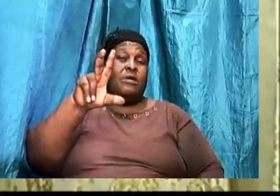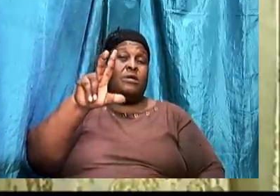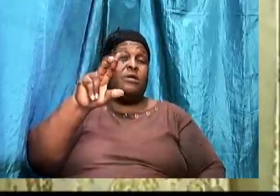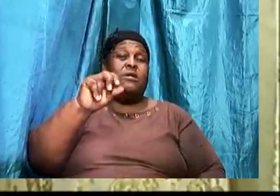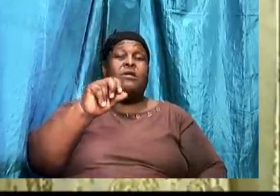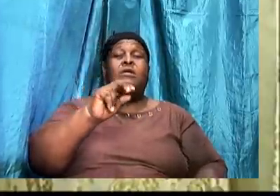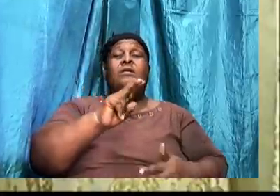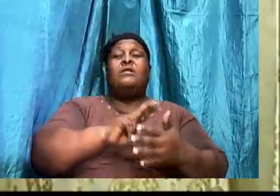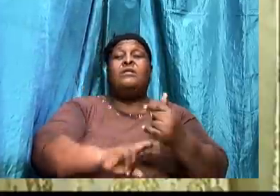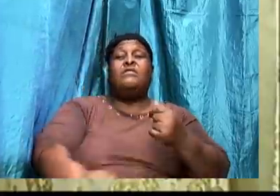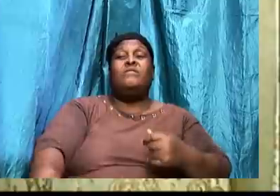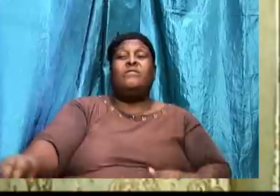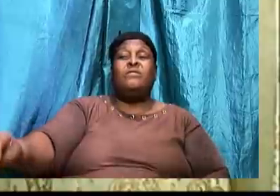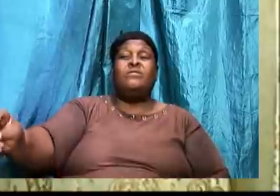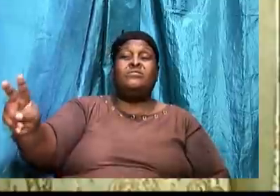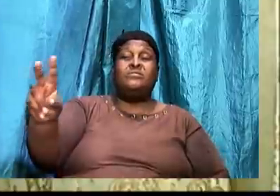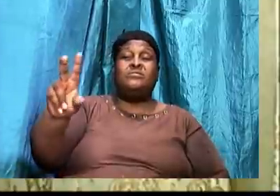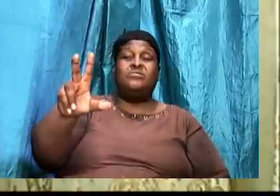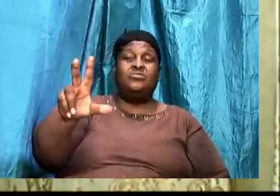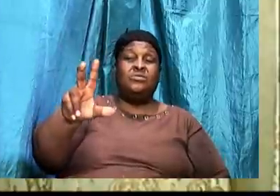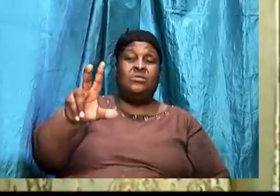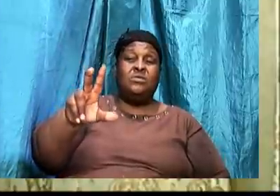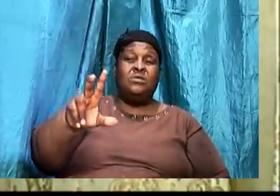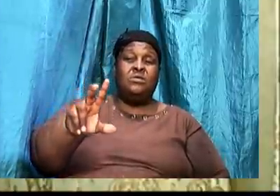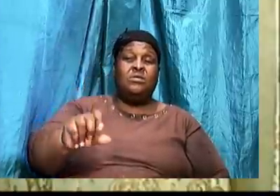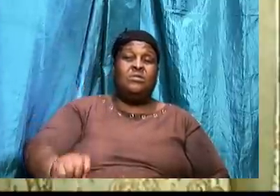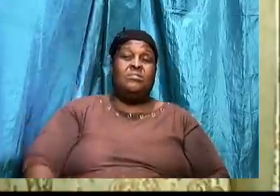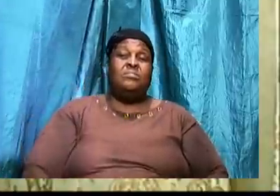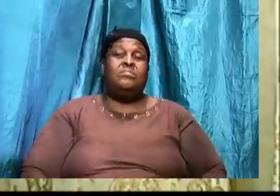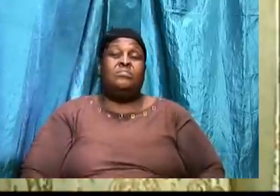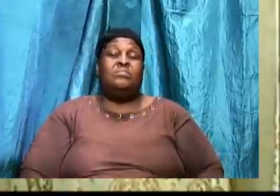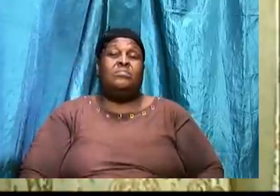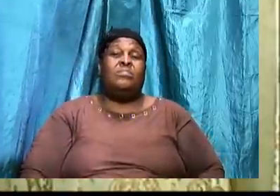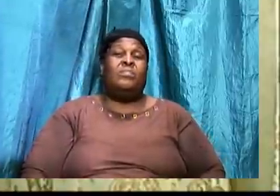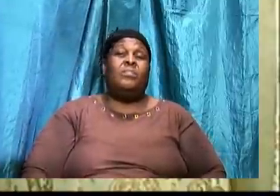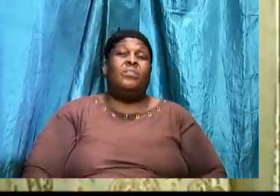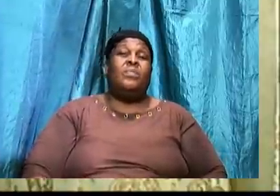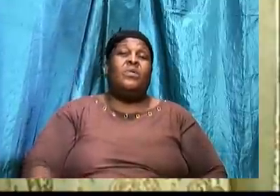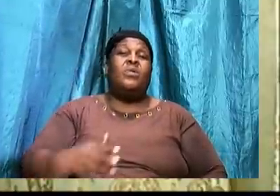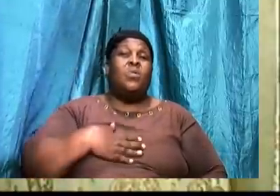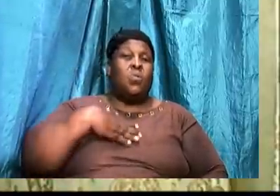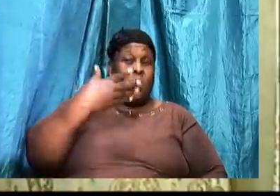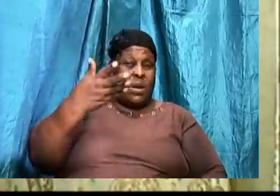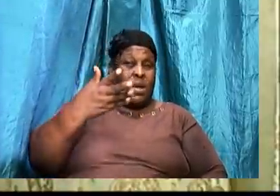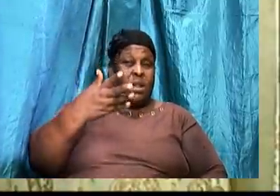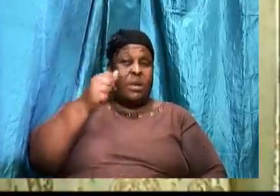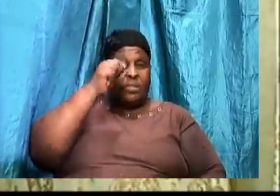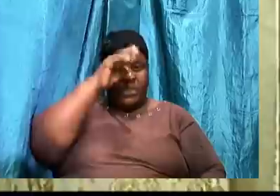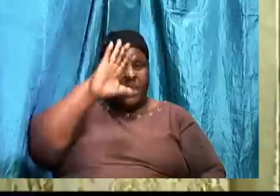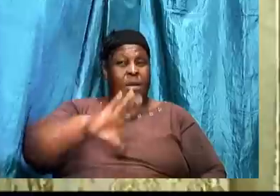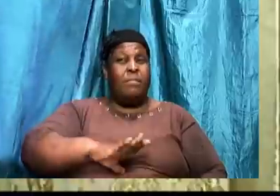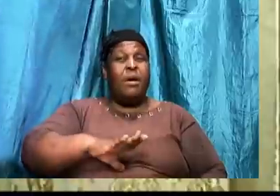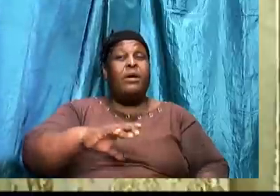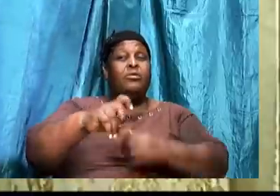Passage of scripture. Every man know it. Most people know it. Will. A man. Rob God.